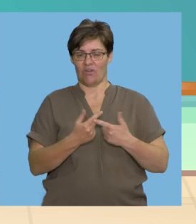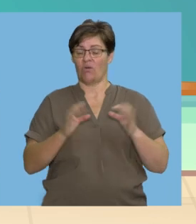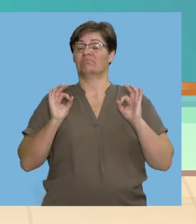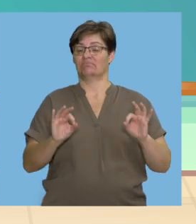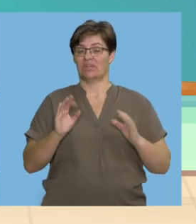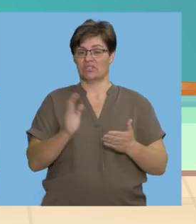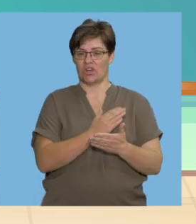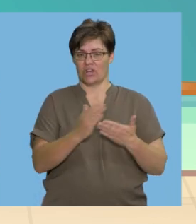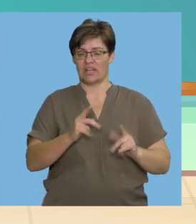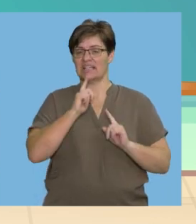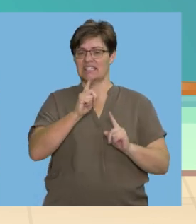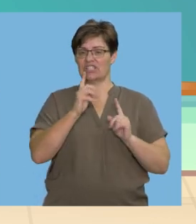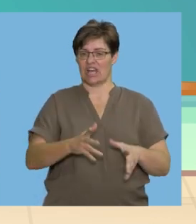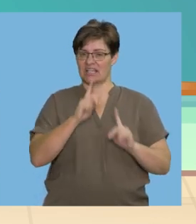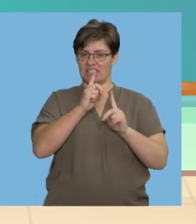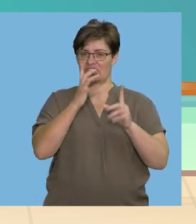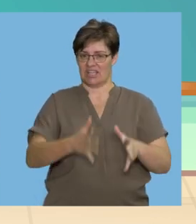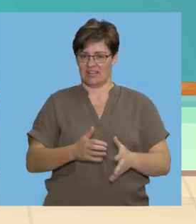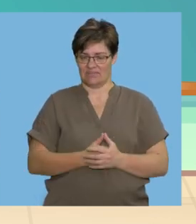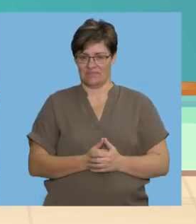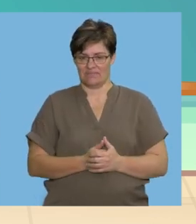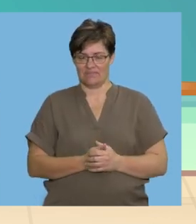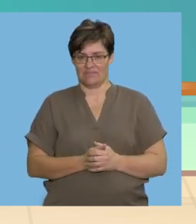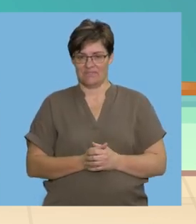to the fabulous song, Teacher Teacher.